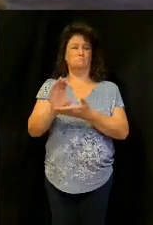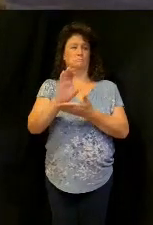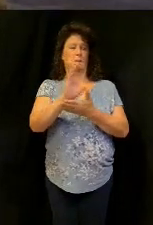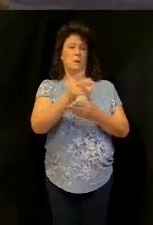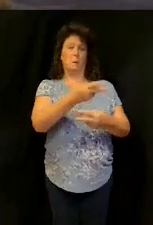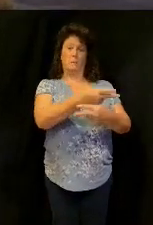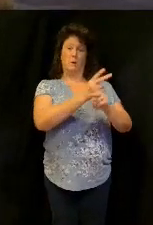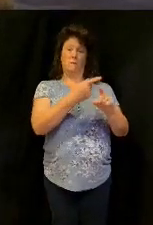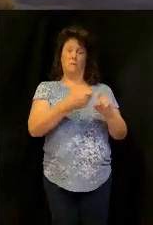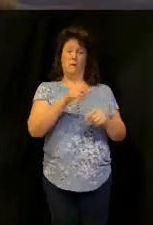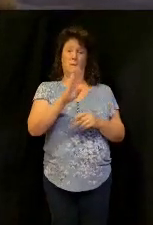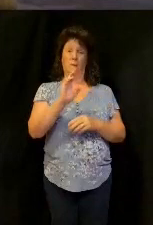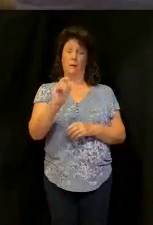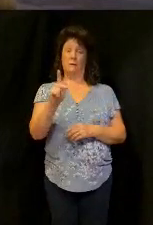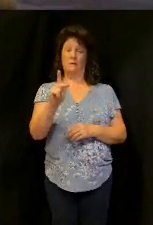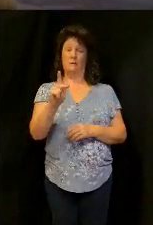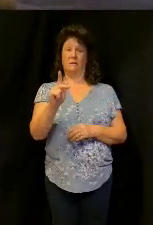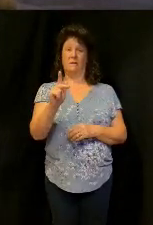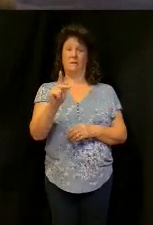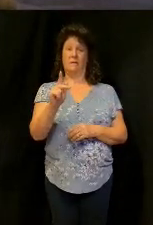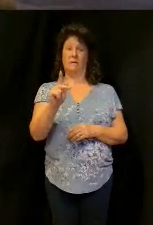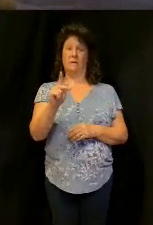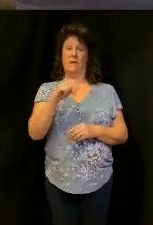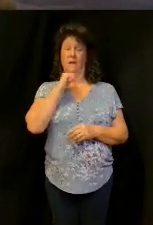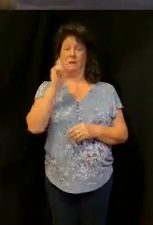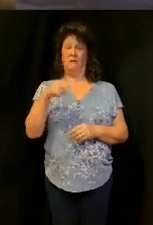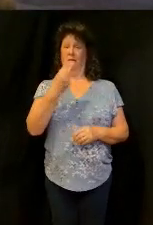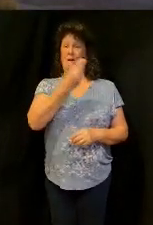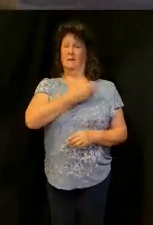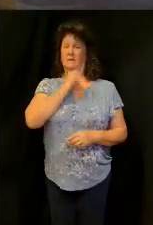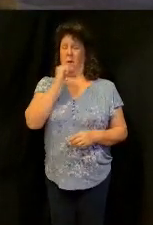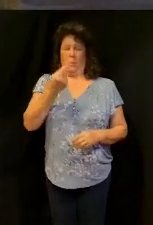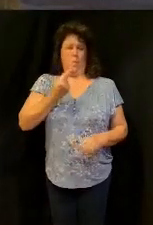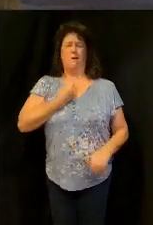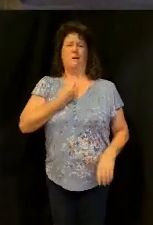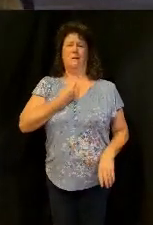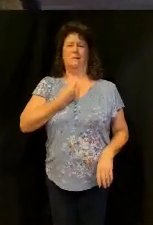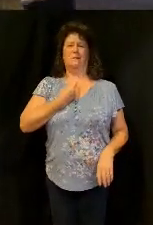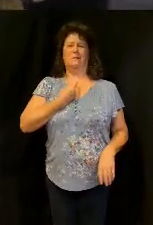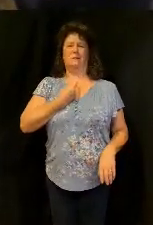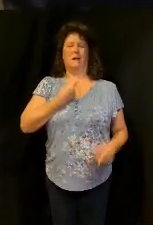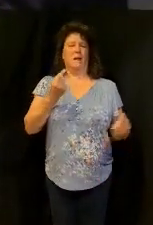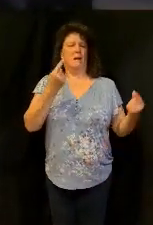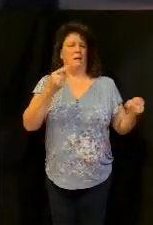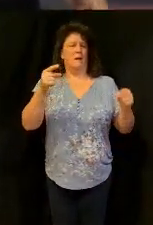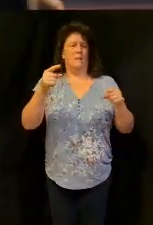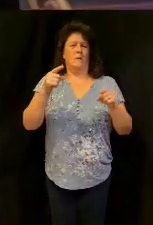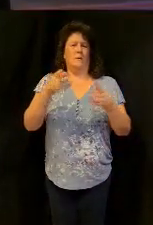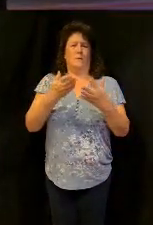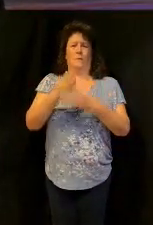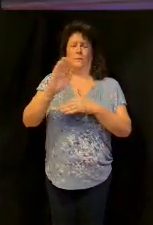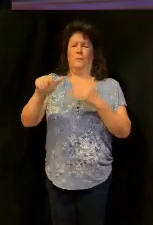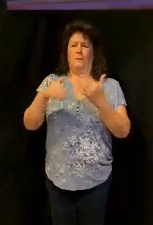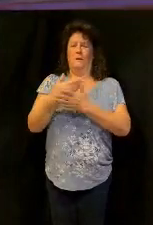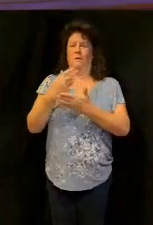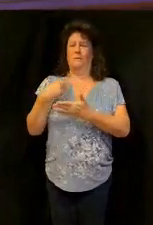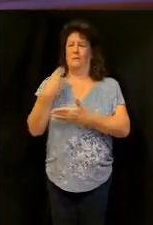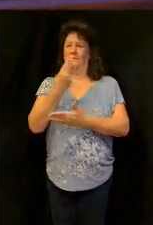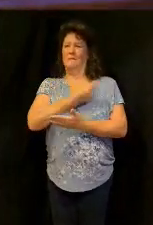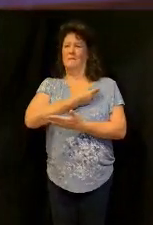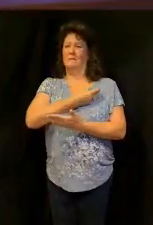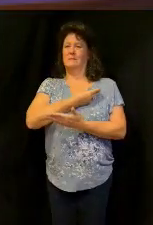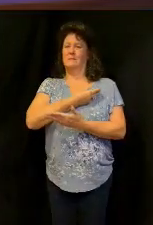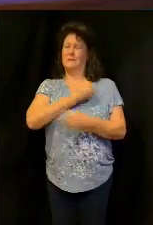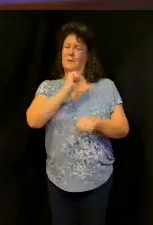That ain't done because, it ain't because, I it's all, it's us. It's all of us. And you just do your